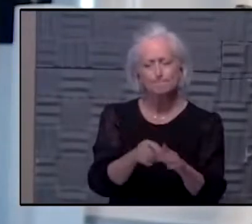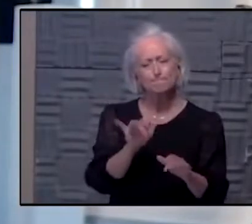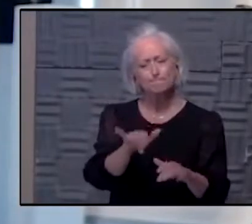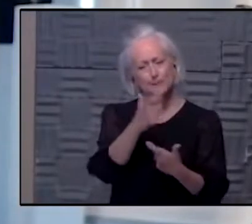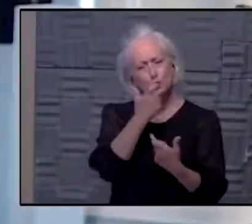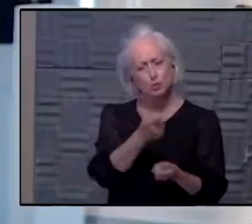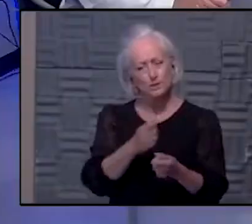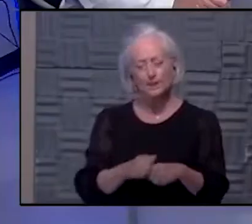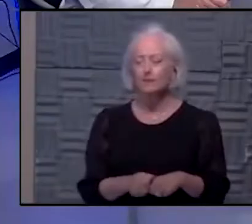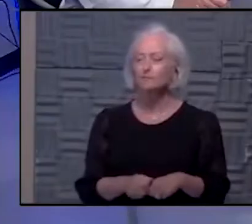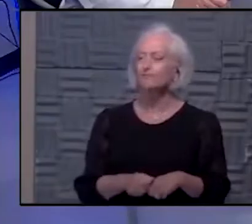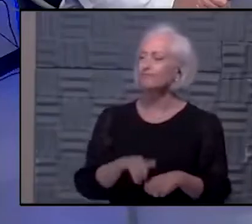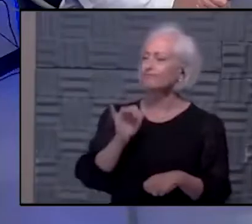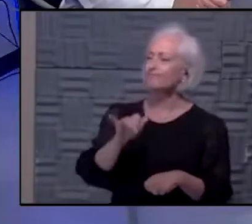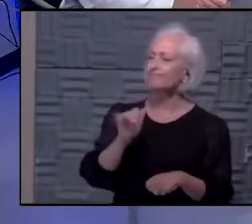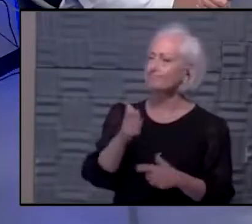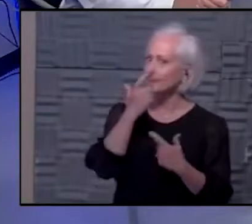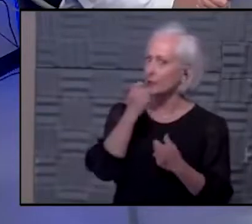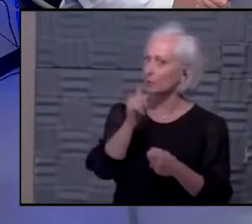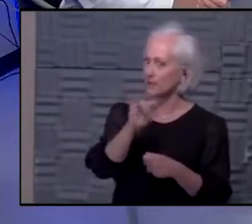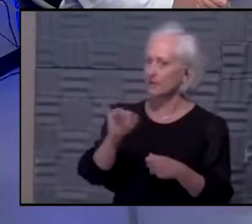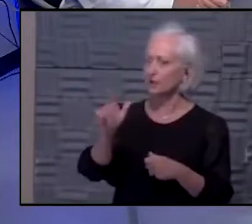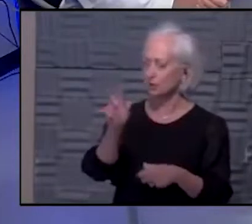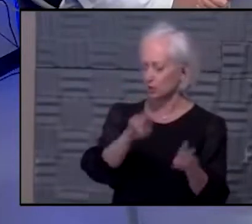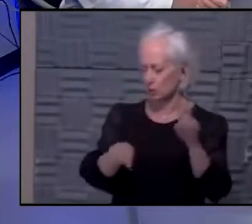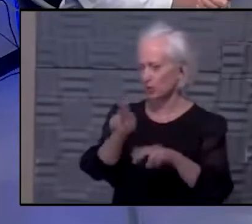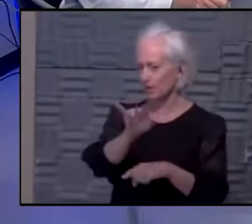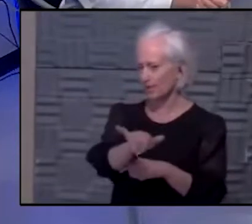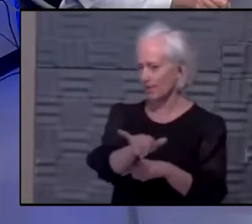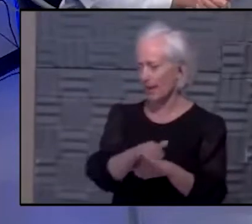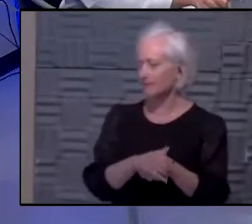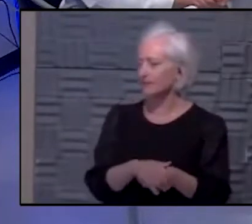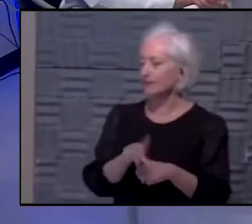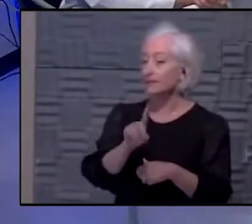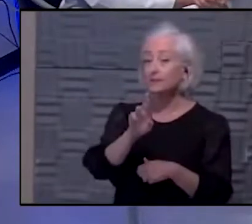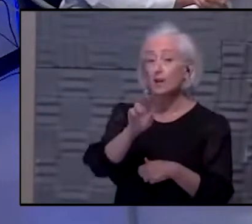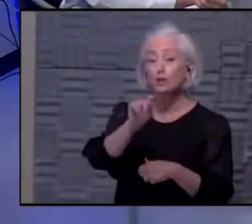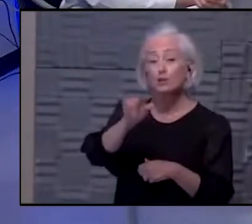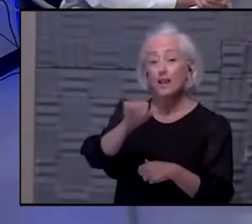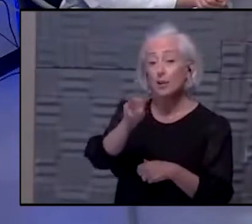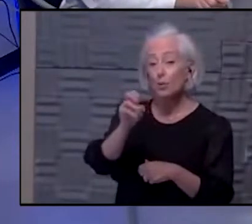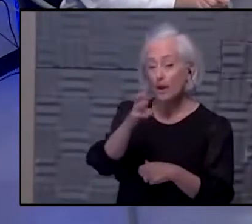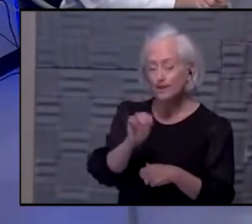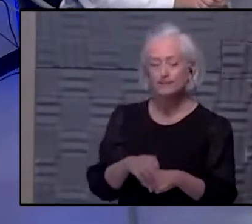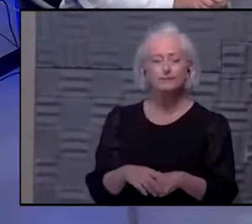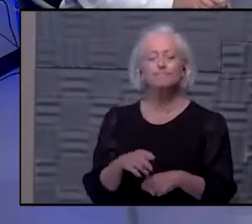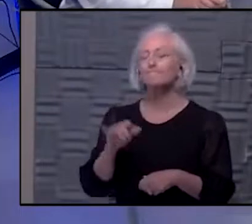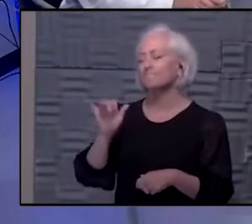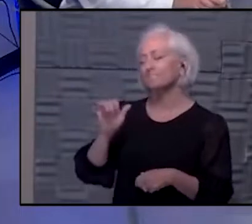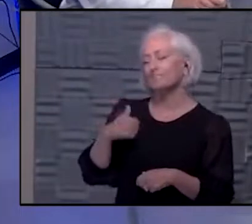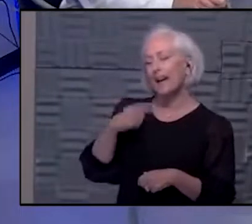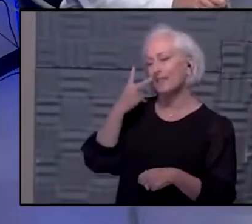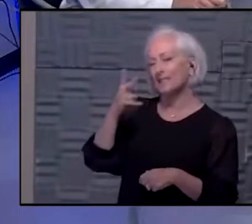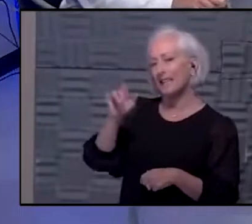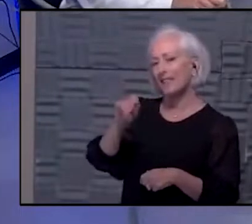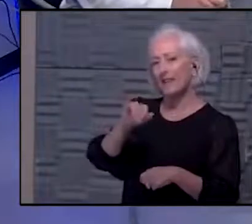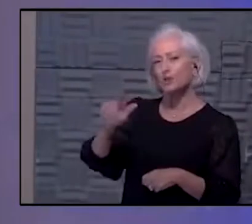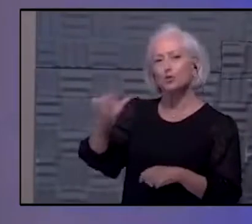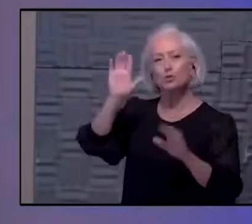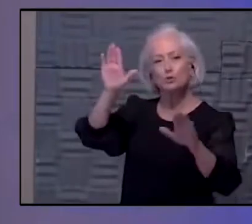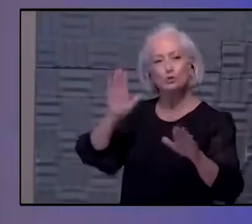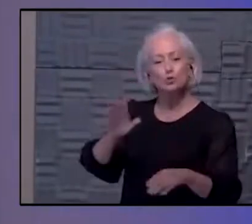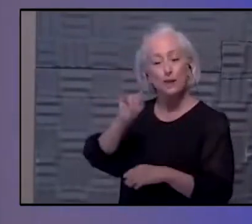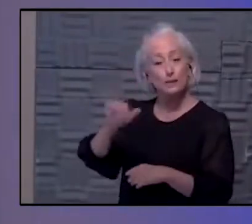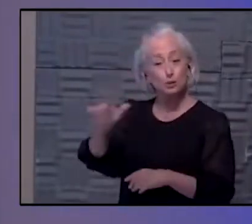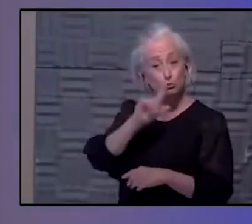Yeah, I think that sounds like a really important tool to take a look at. Dr. Sato, I thought that you might Yes, I've seen this tool, and I do think it's a great tool, and I would